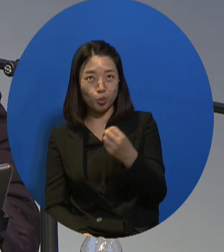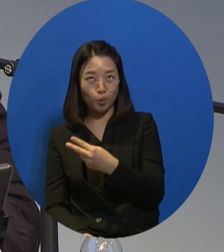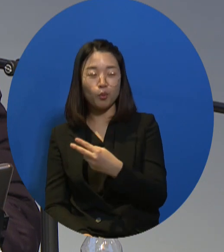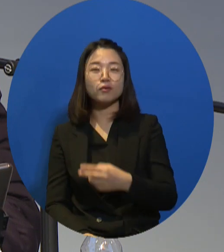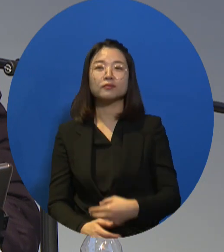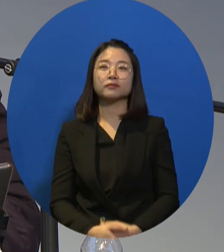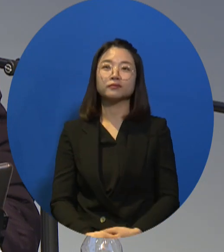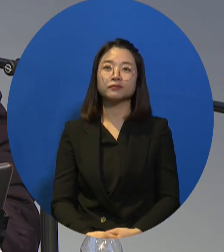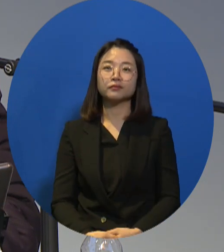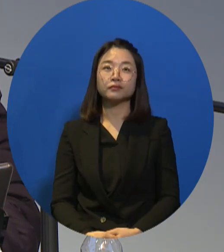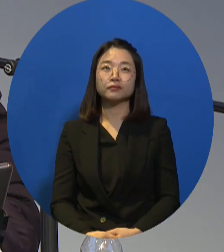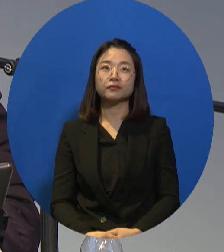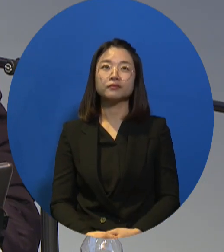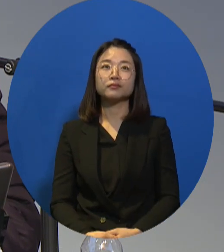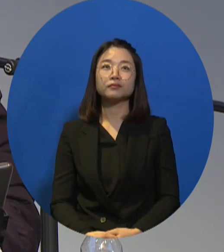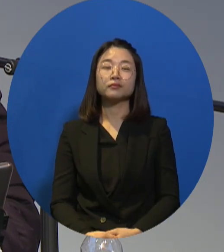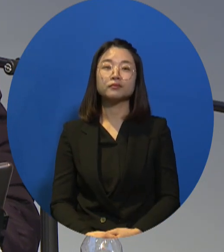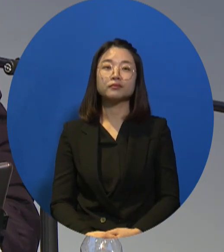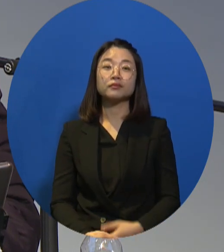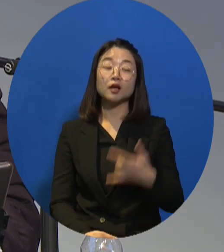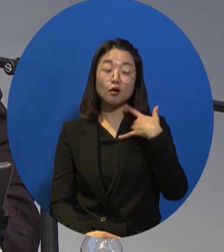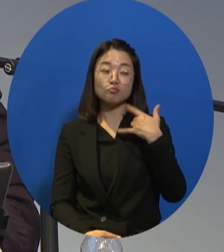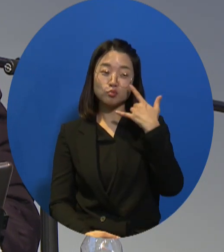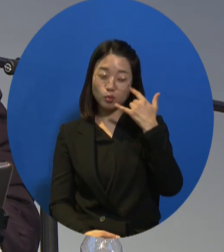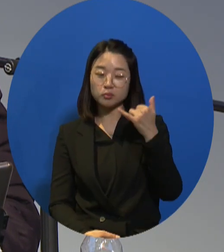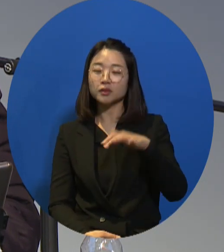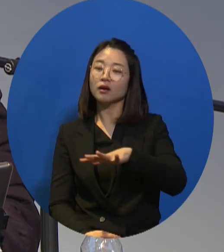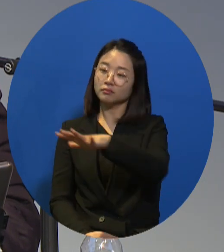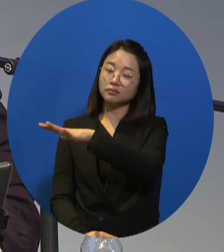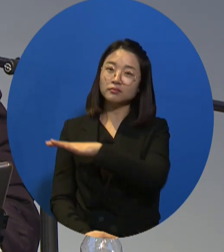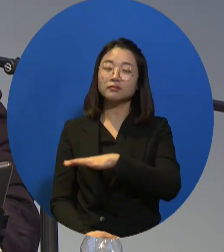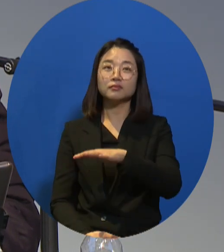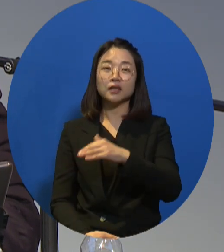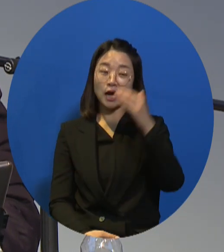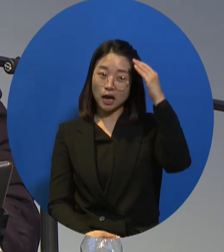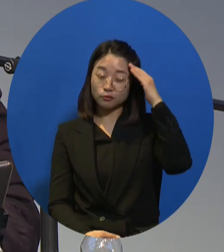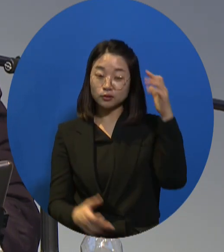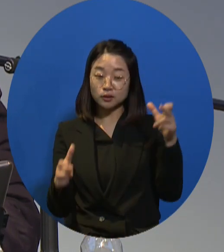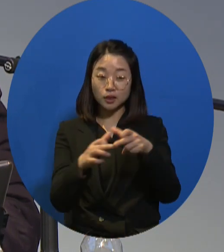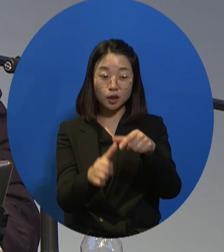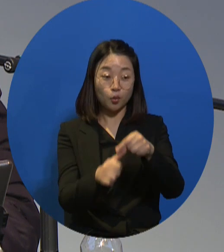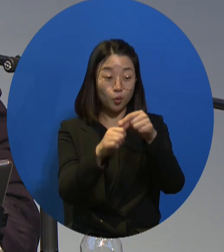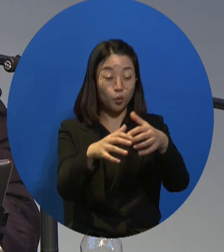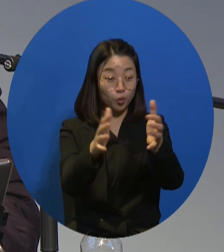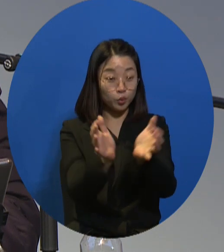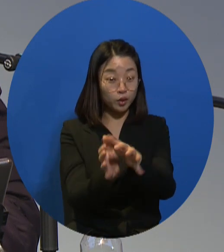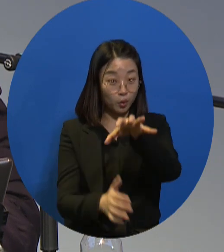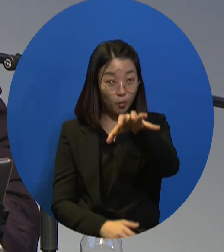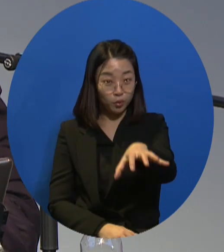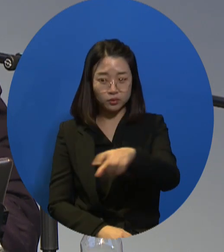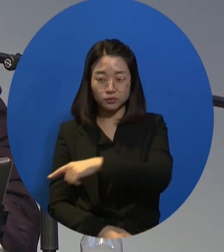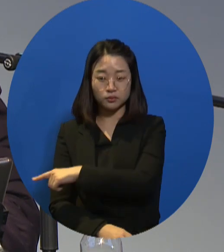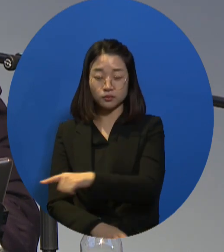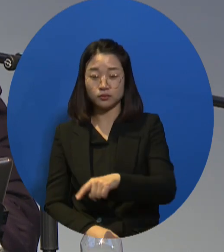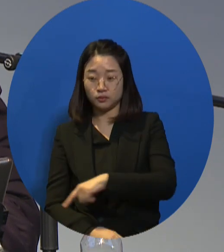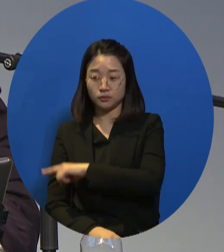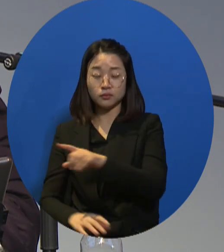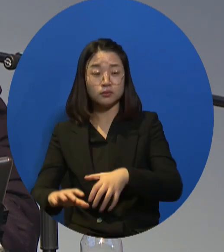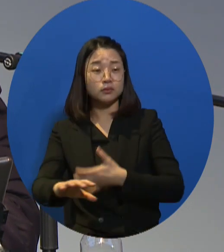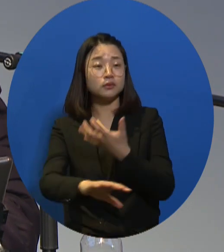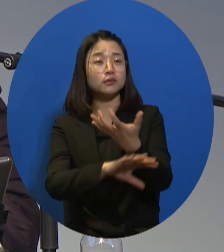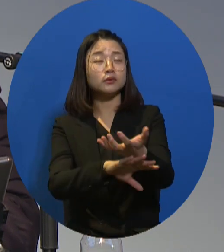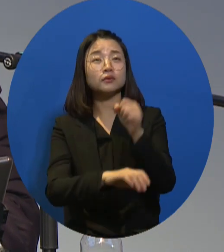And at that time, many disability activists and